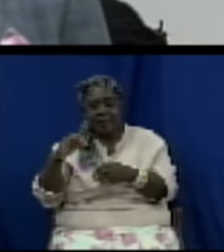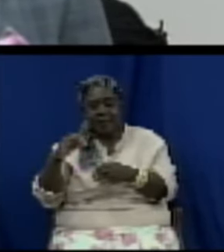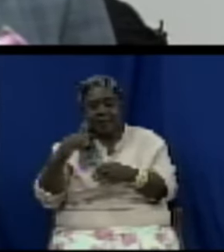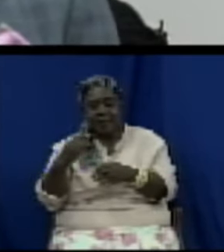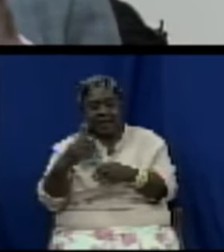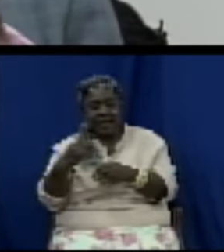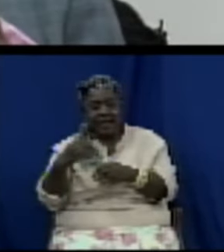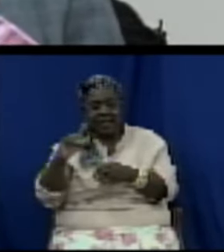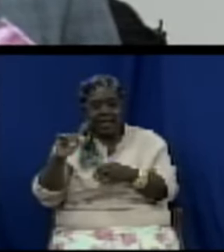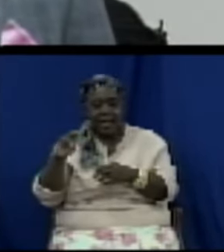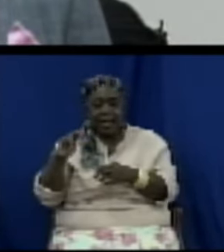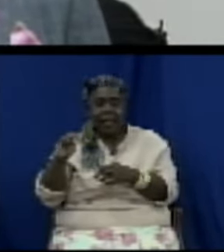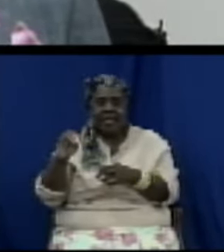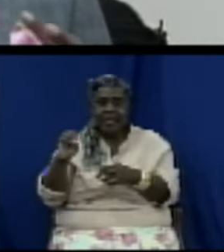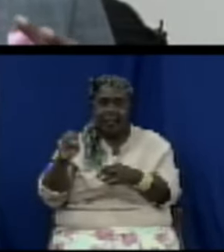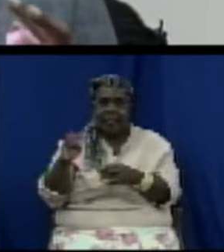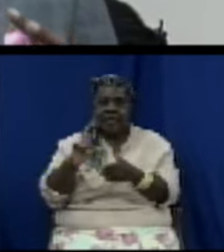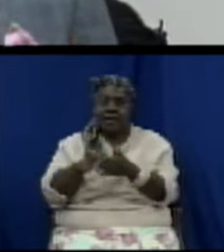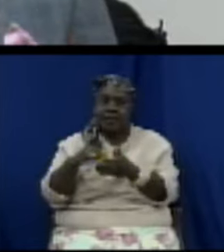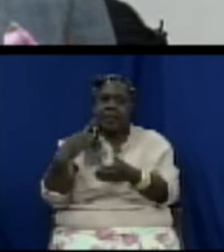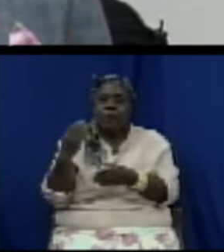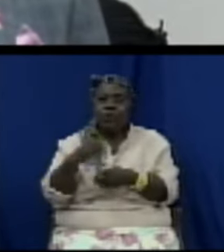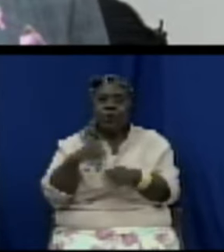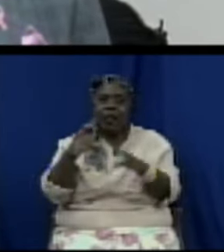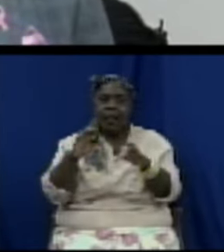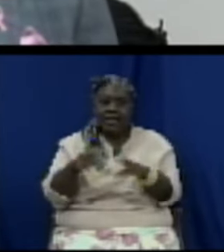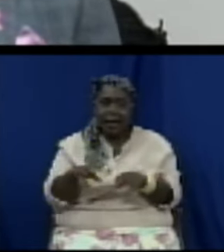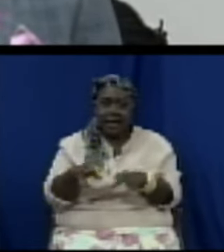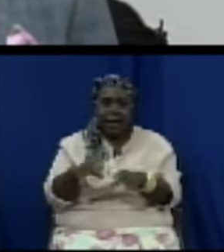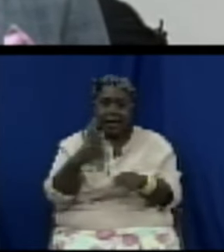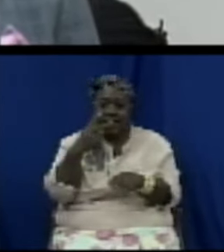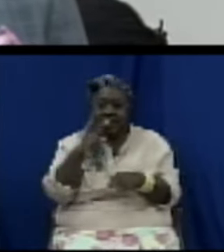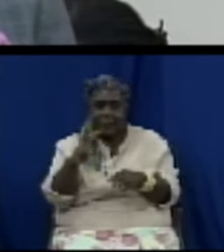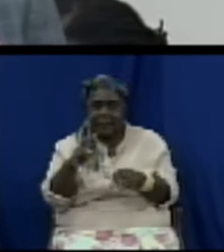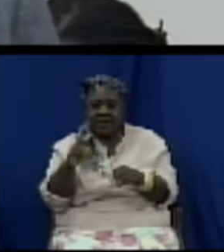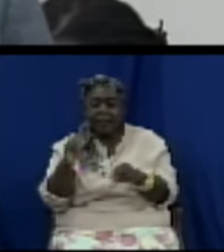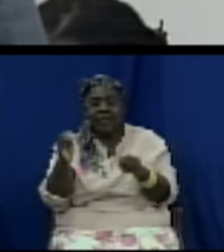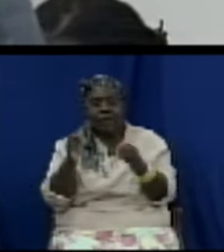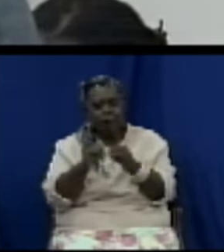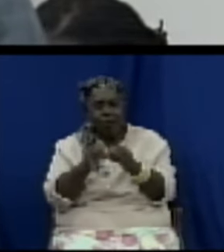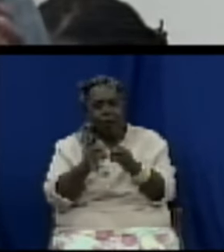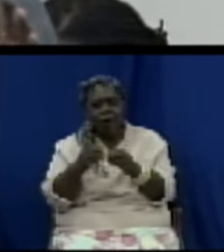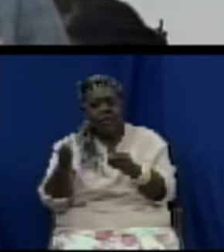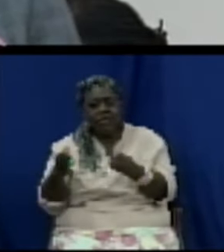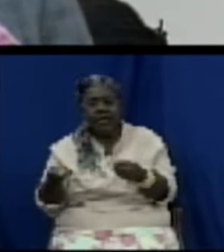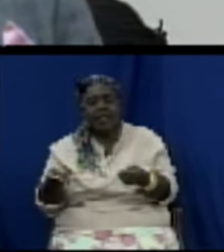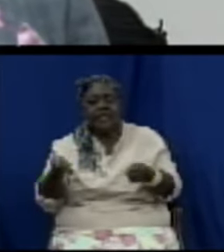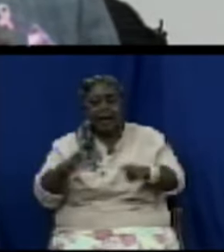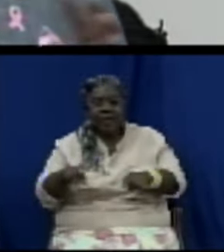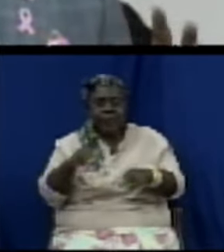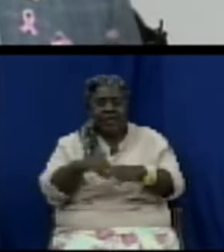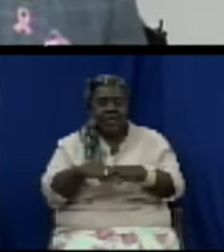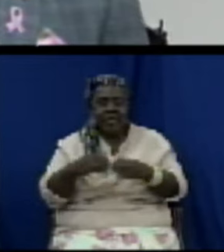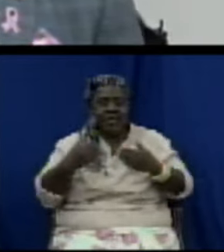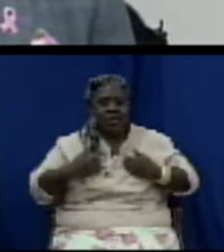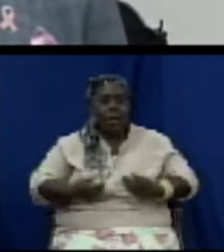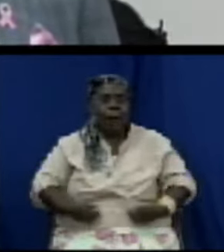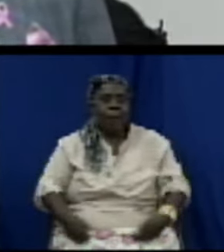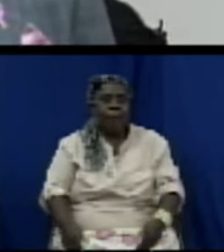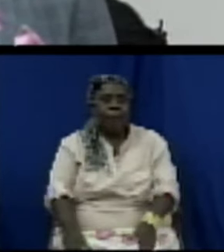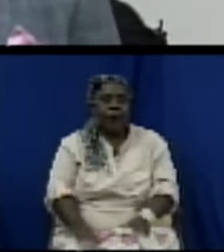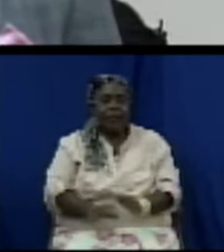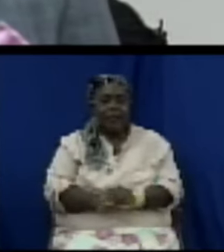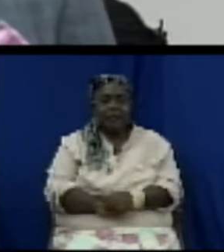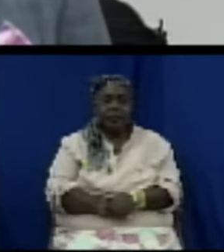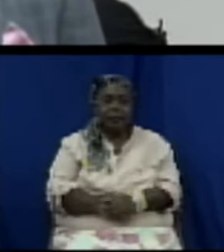to go so that we can create what you call a four-minute city. What do we mean by a four-minute city? That if you have chest pain anywhere in Bastyr,